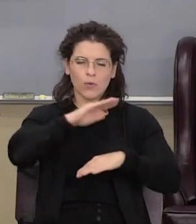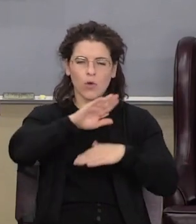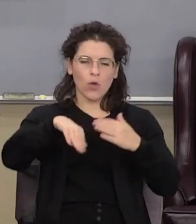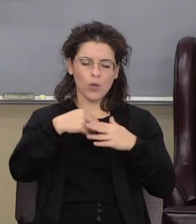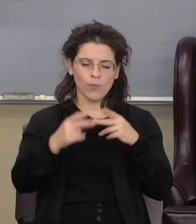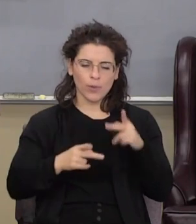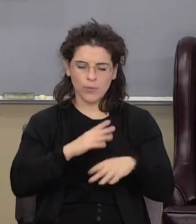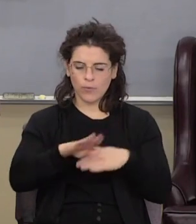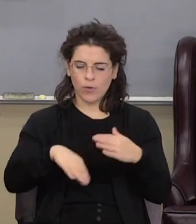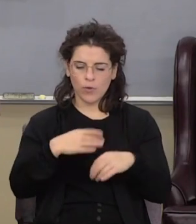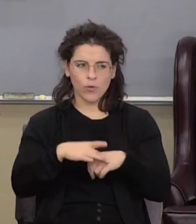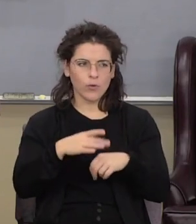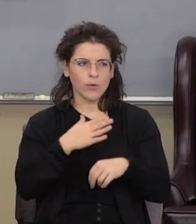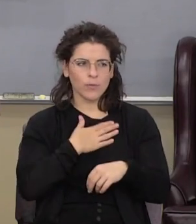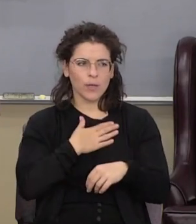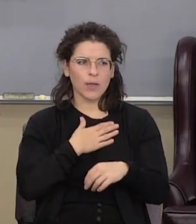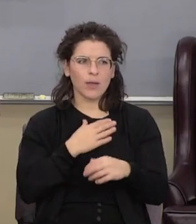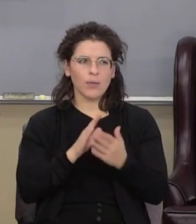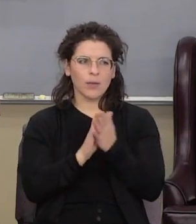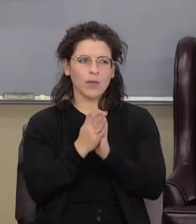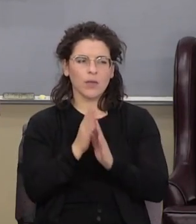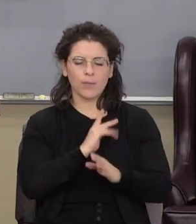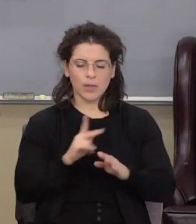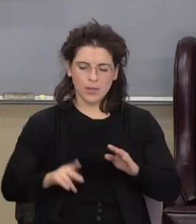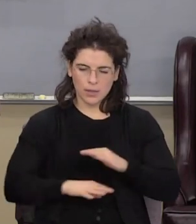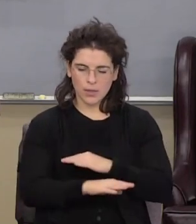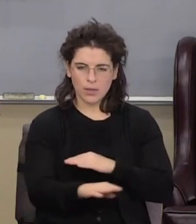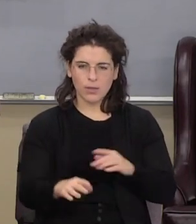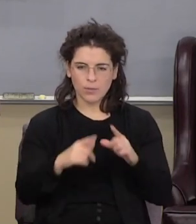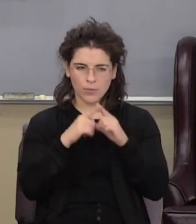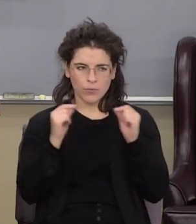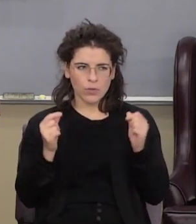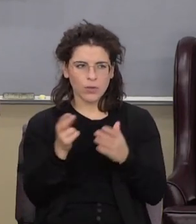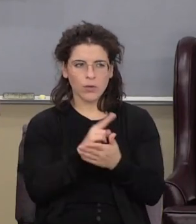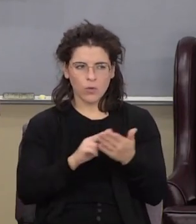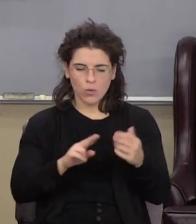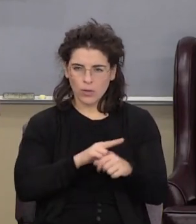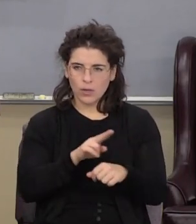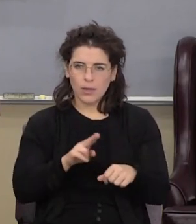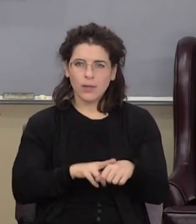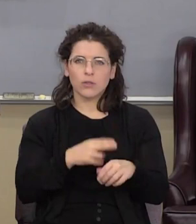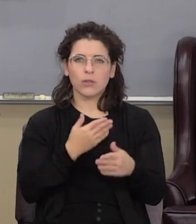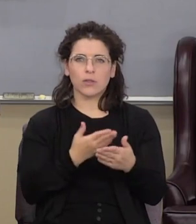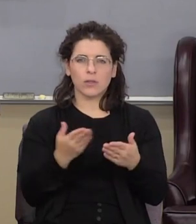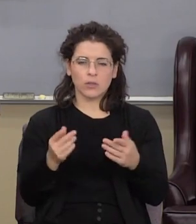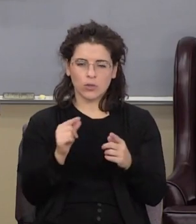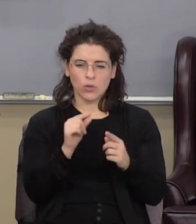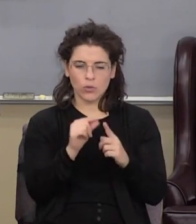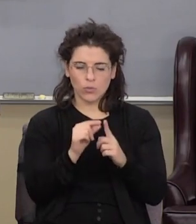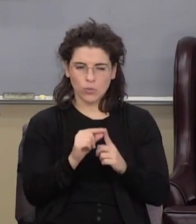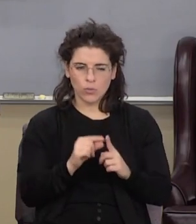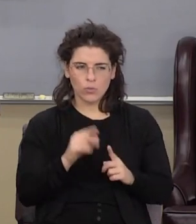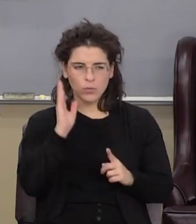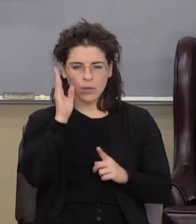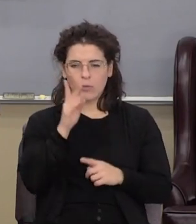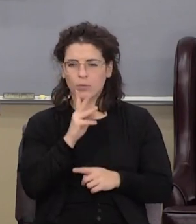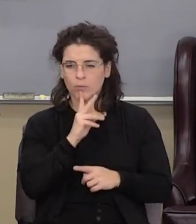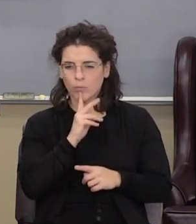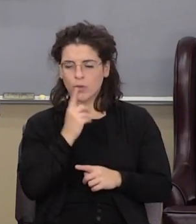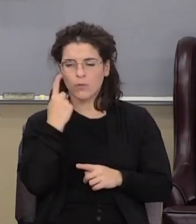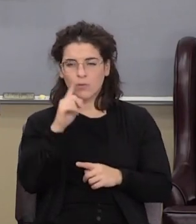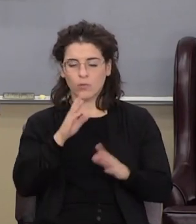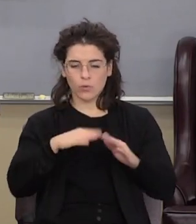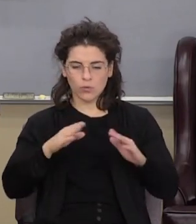a kingdom of priests and an holy nation these are the words which thou shalt speak unto the children of Israel